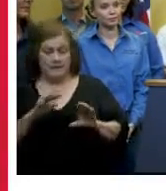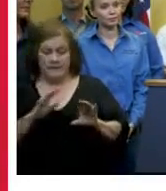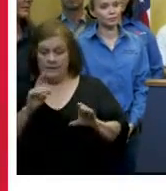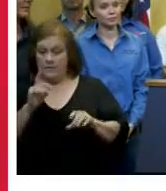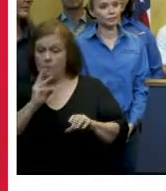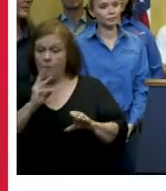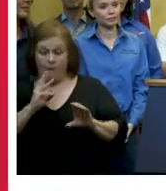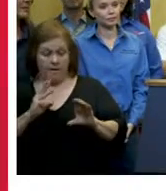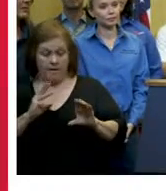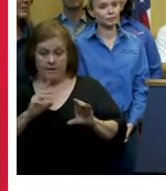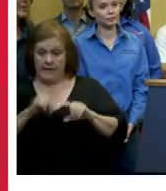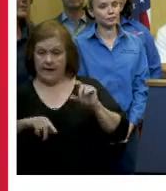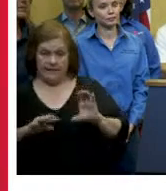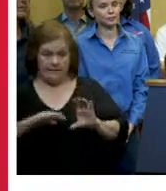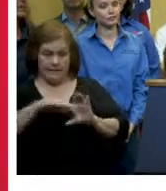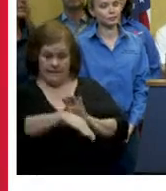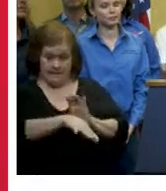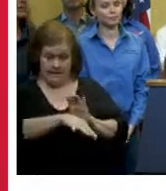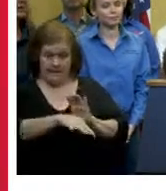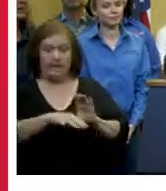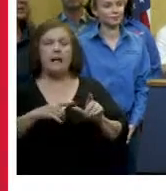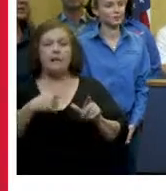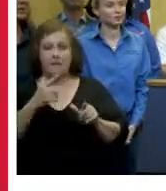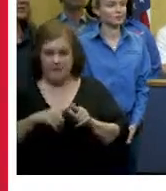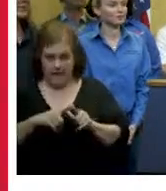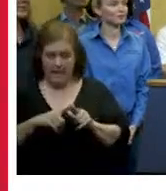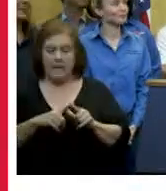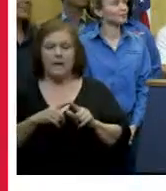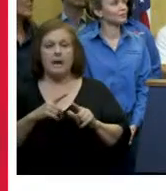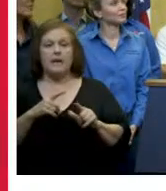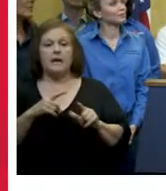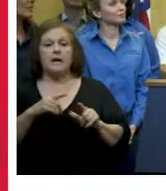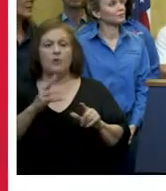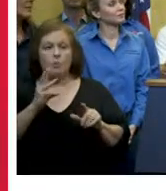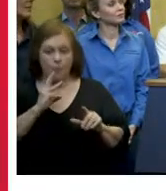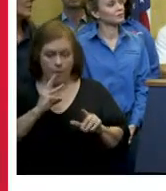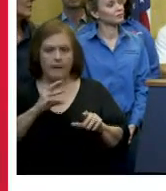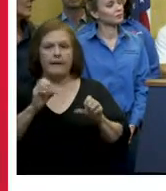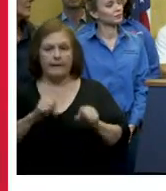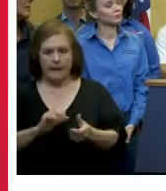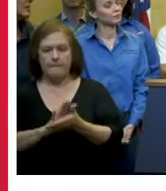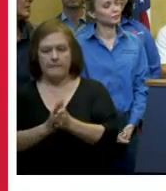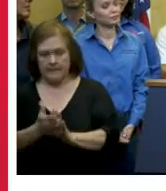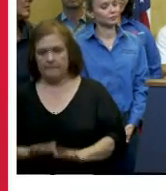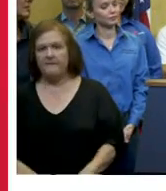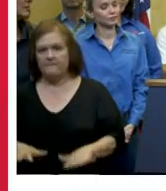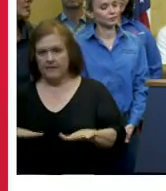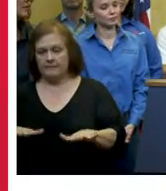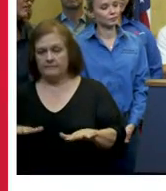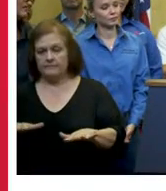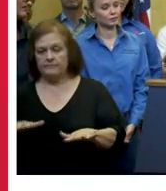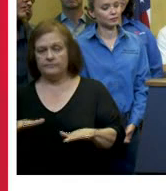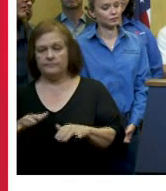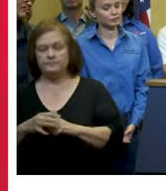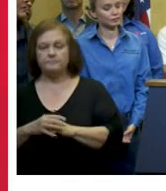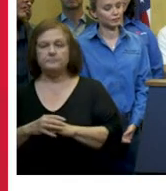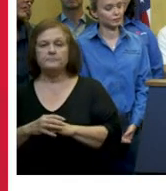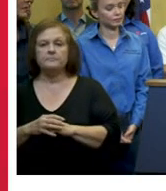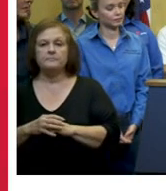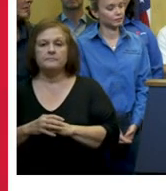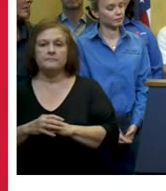not the city moved the trash or you did it can get into a place you don't want it if it can't get into the catch basin and then in closing